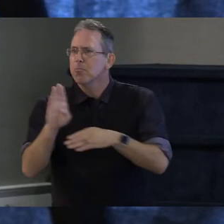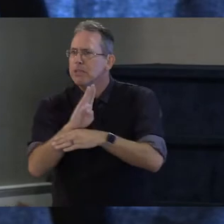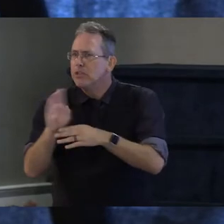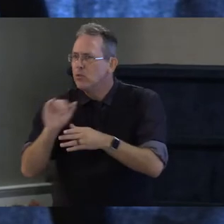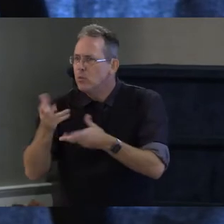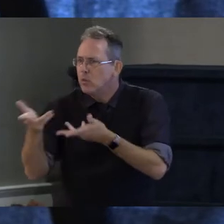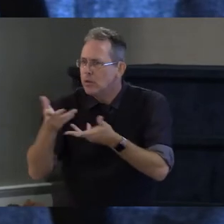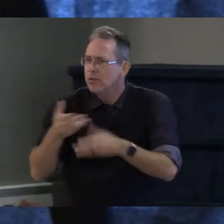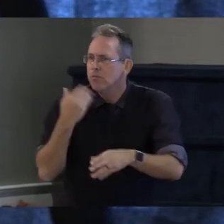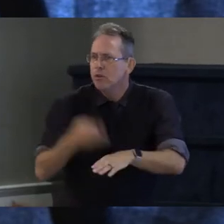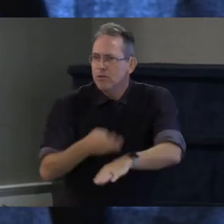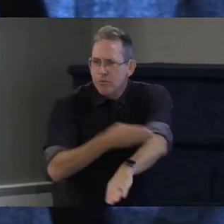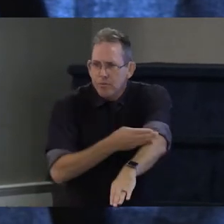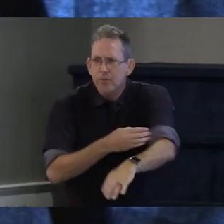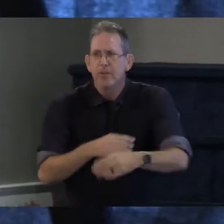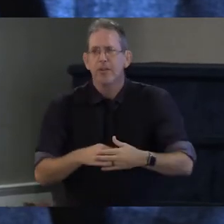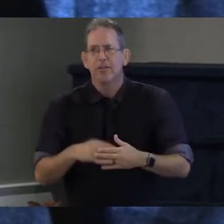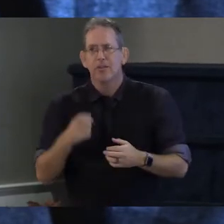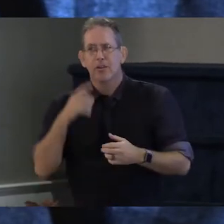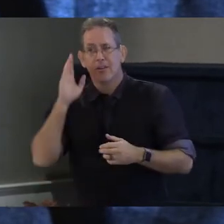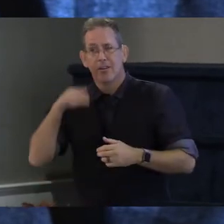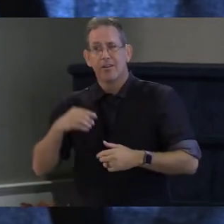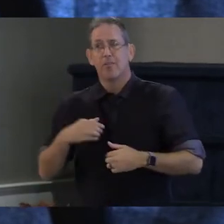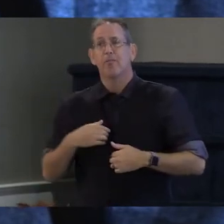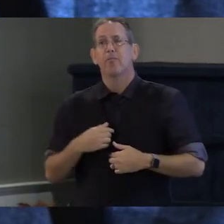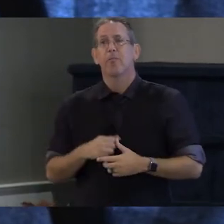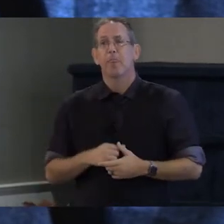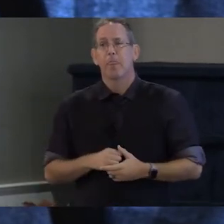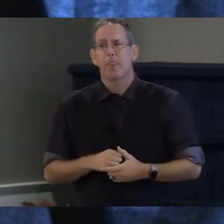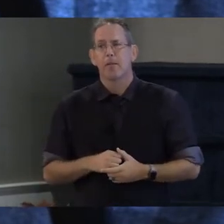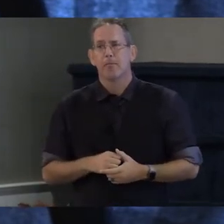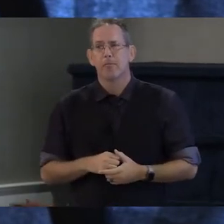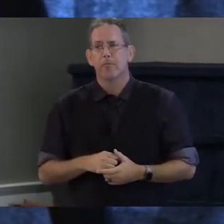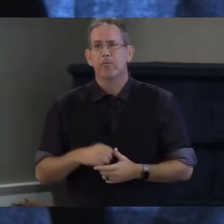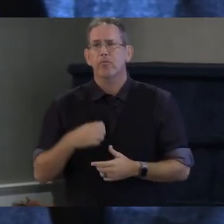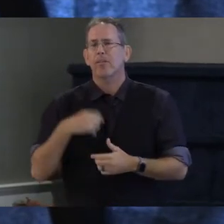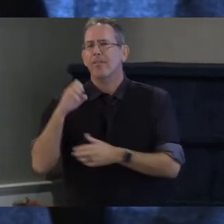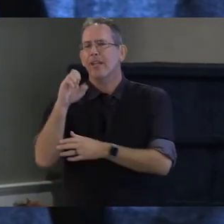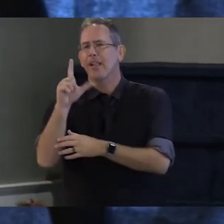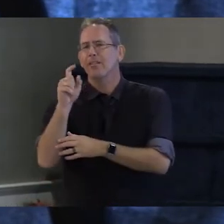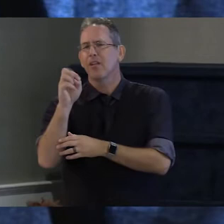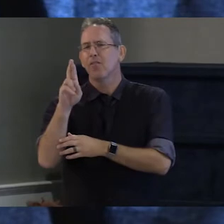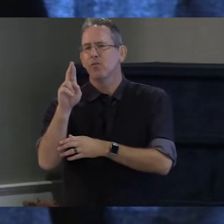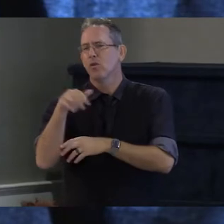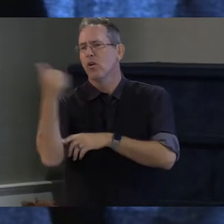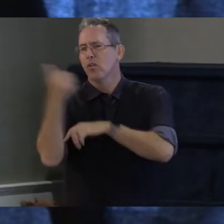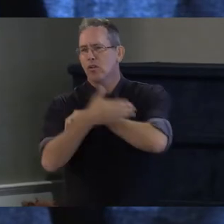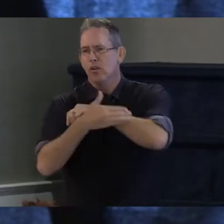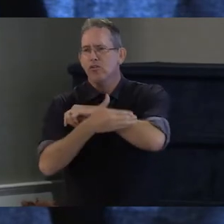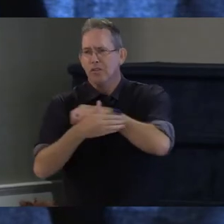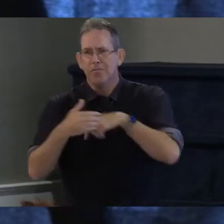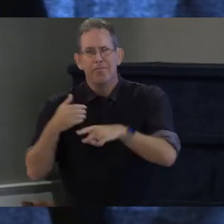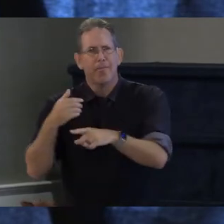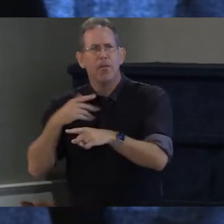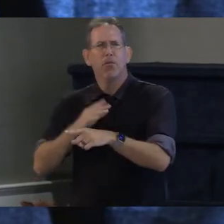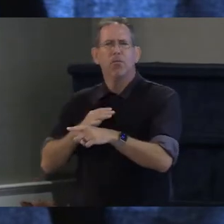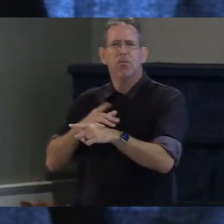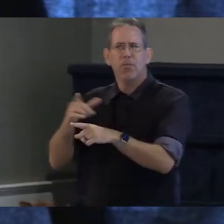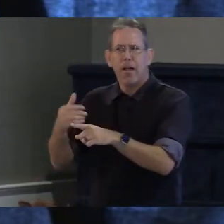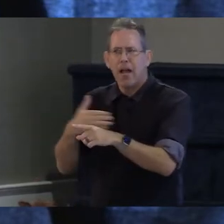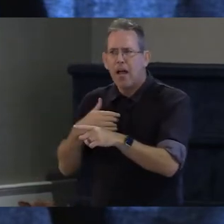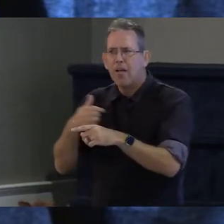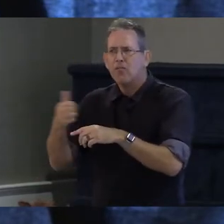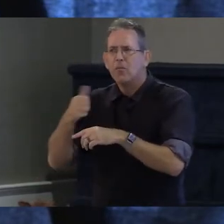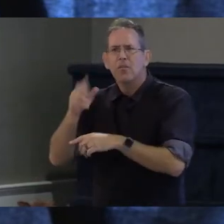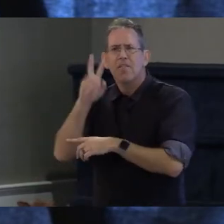Salvador for a while and there were essentially circuit vans that did set routes and